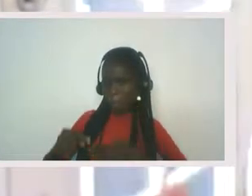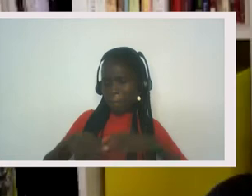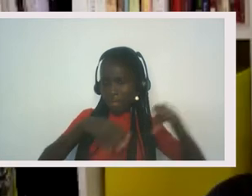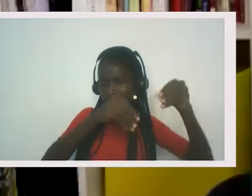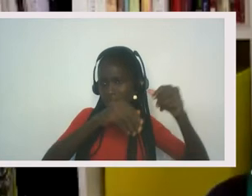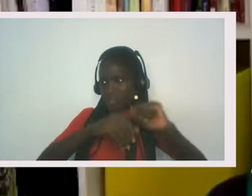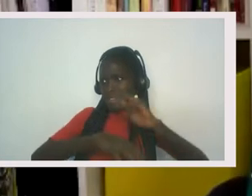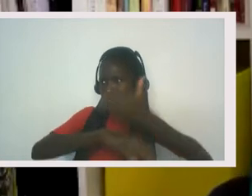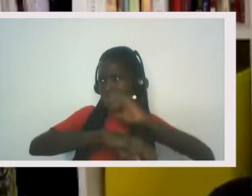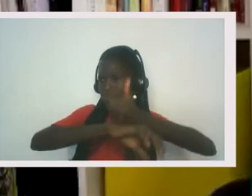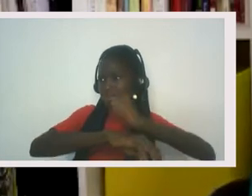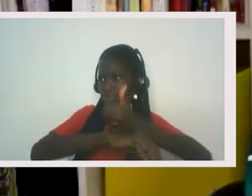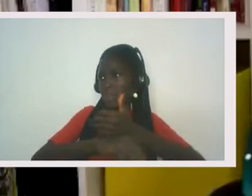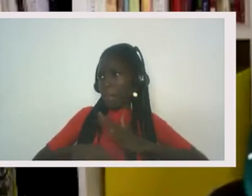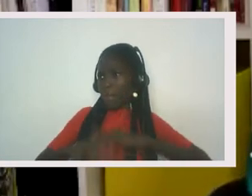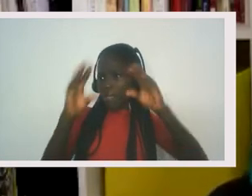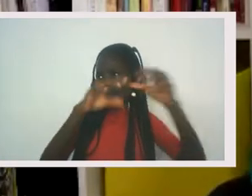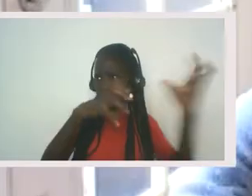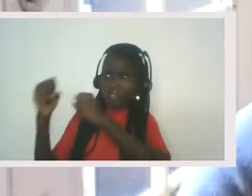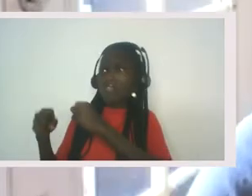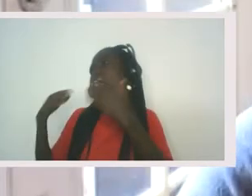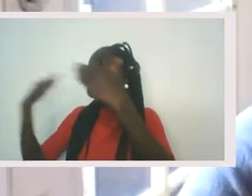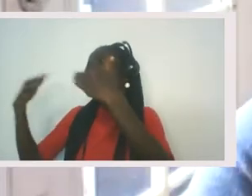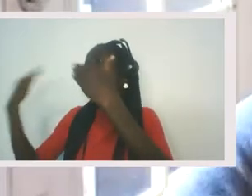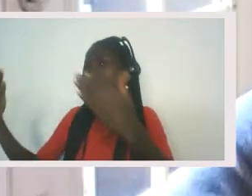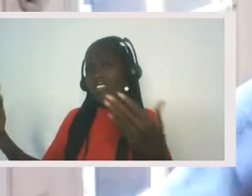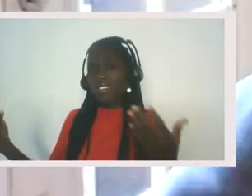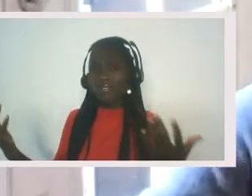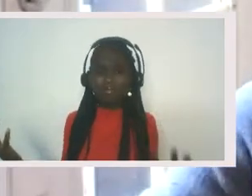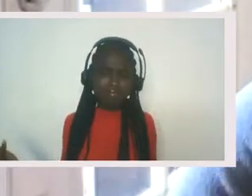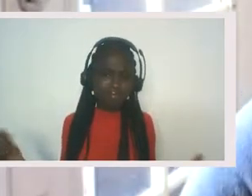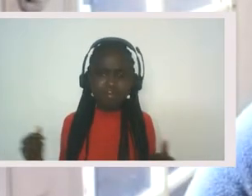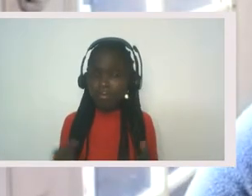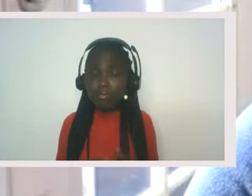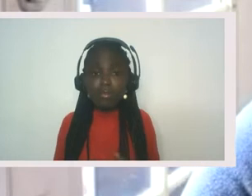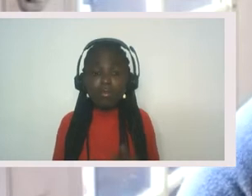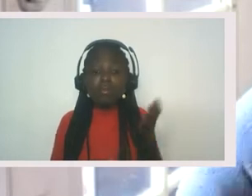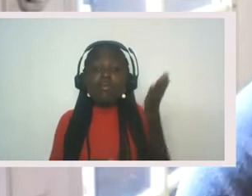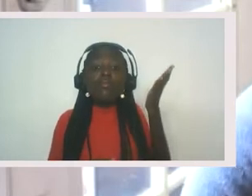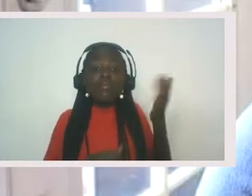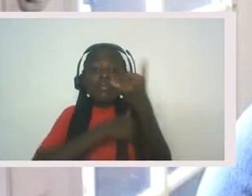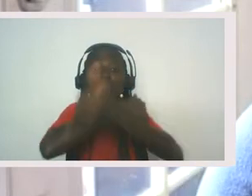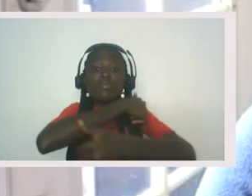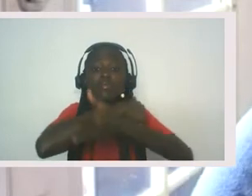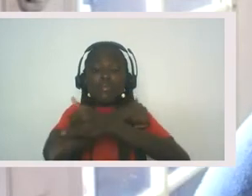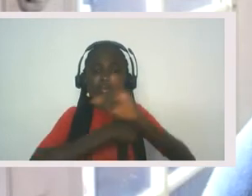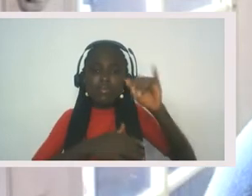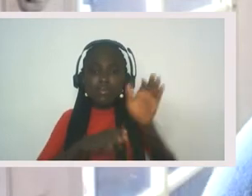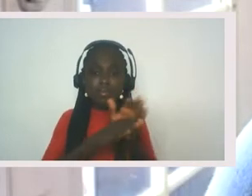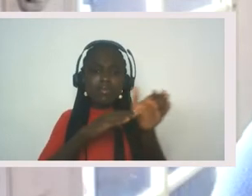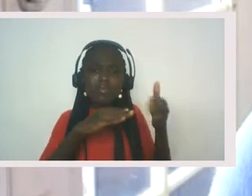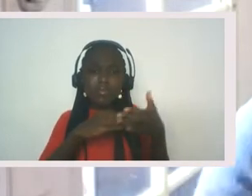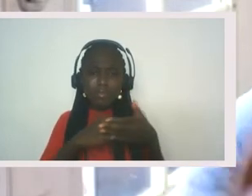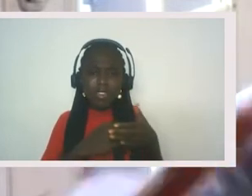Right. Professor Hamilton, what has been the process in Jamaica right now, as you all